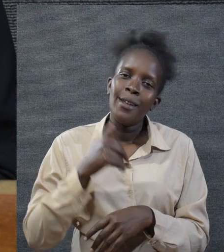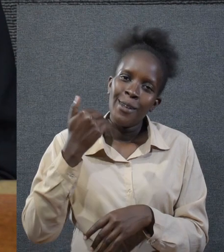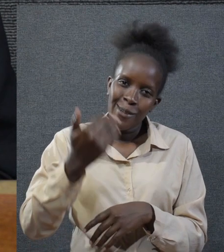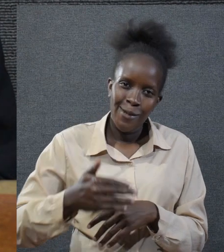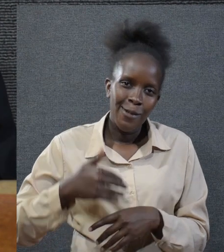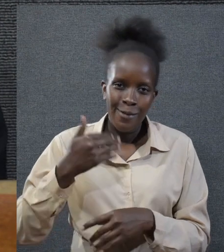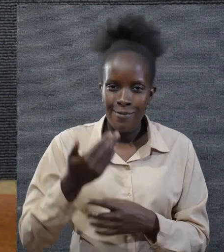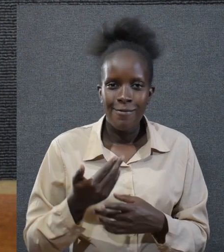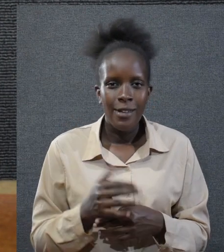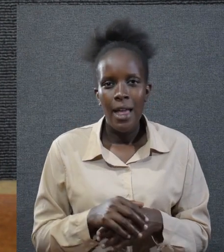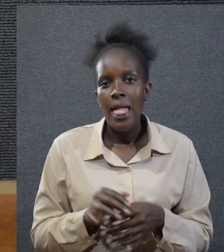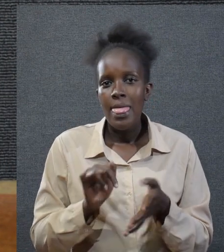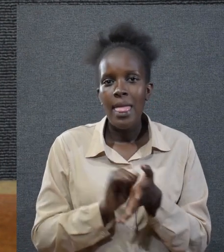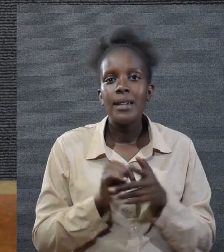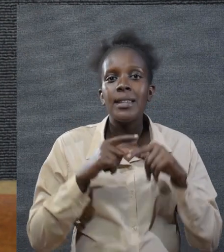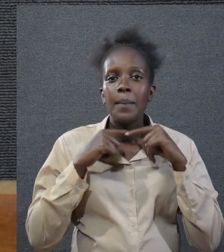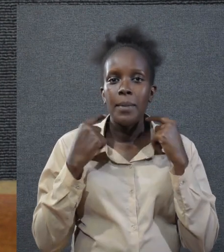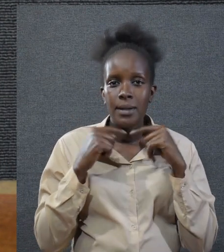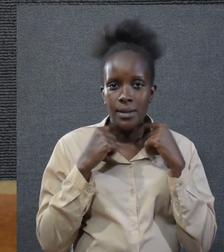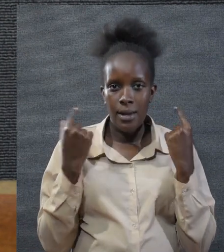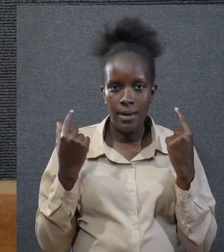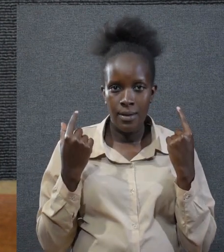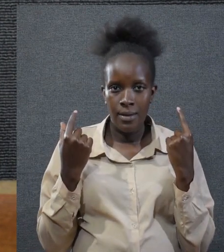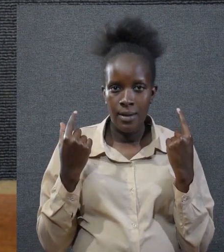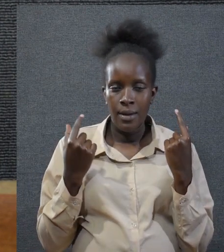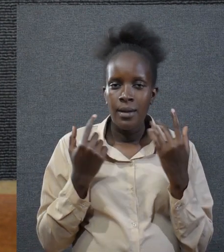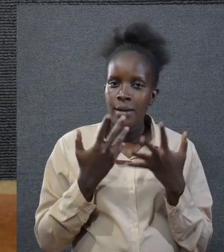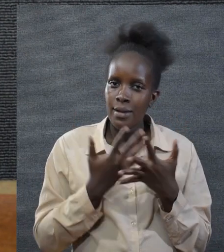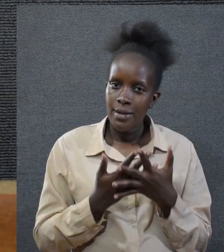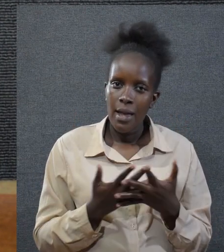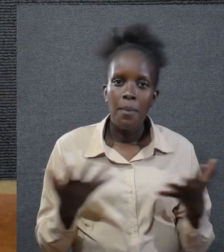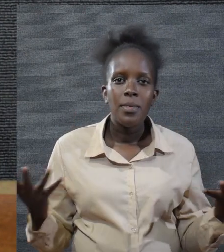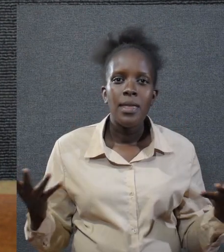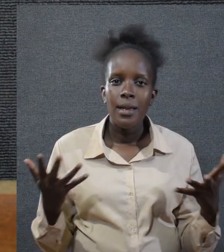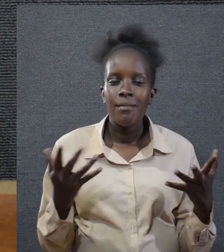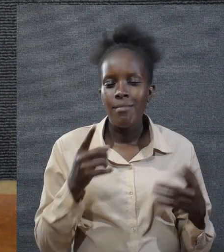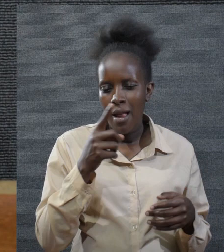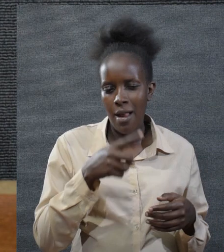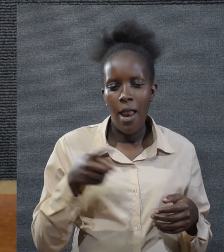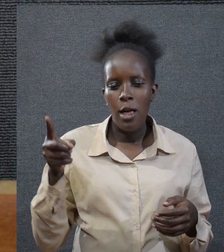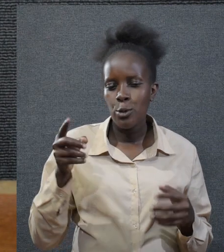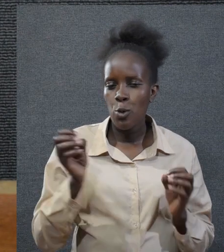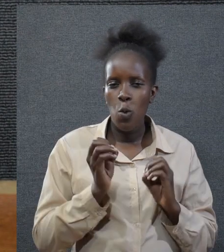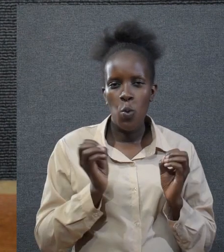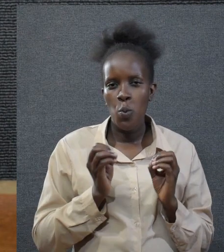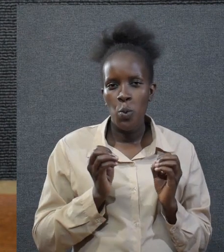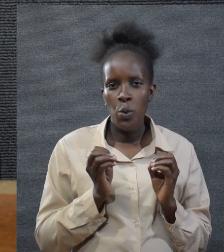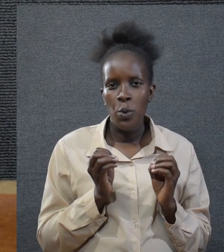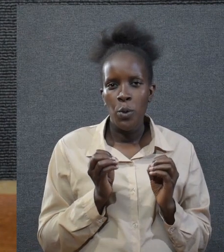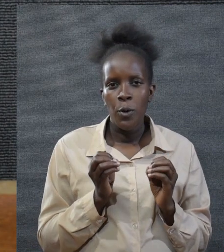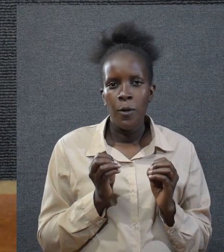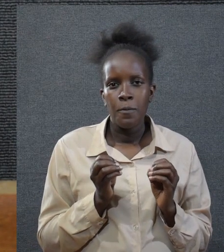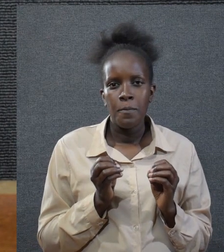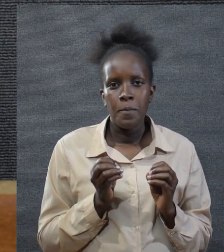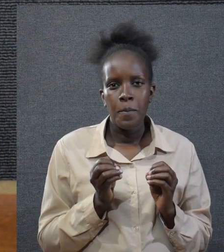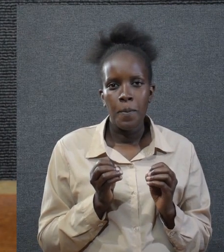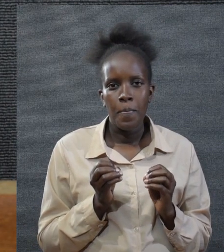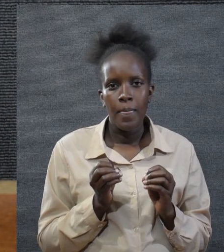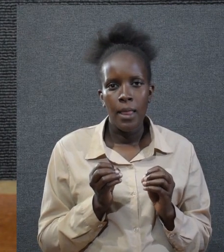It was obvious to the pastor that something wasn't right.